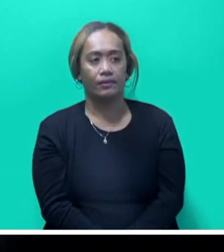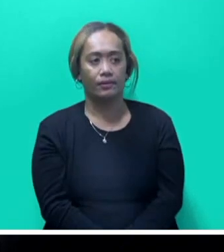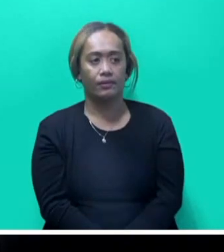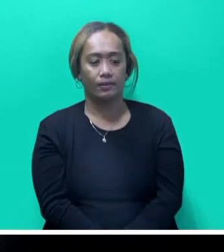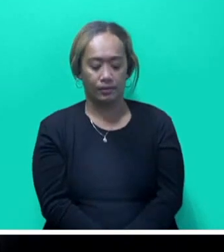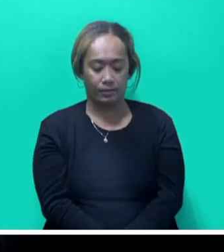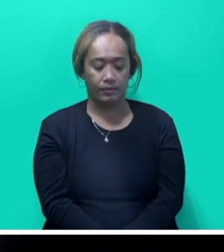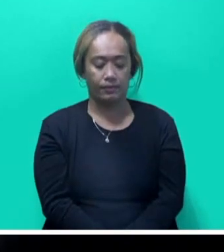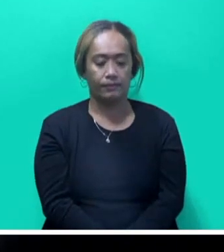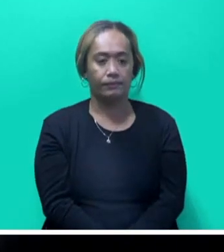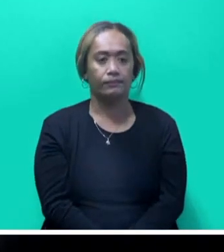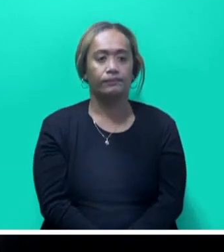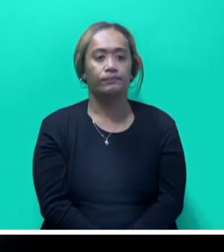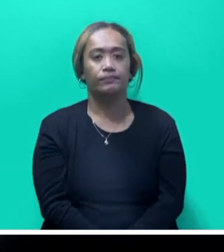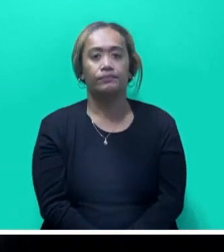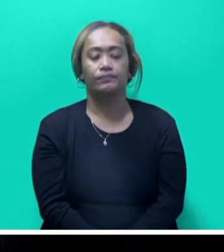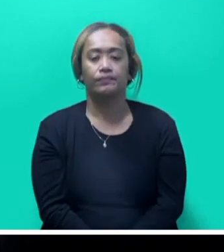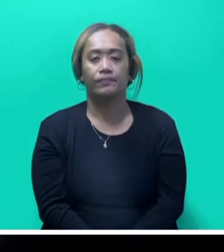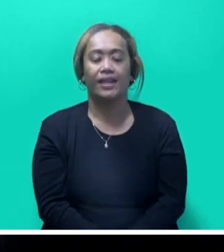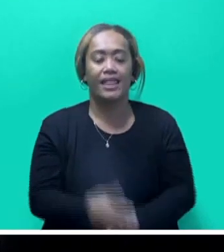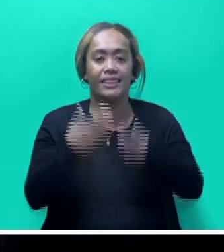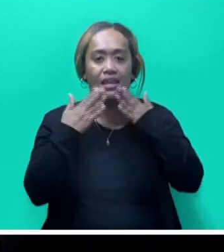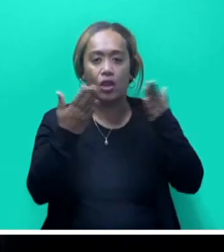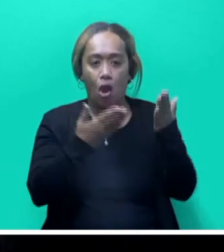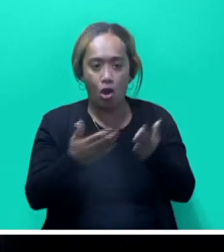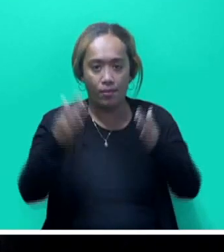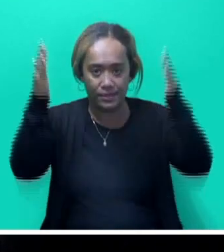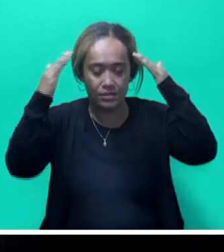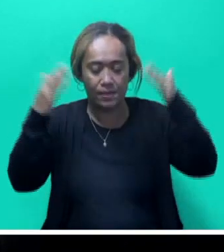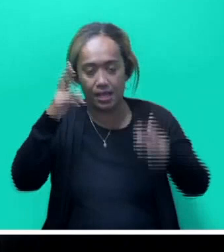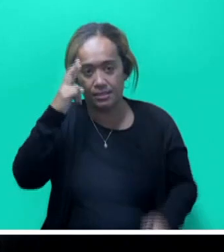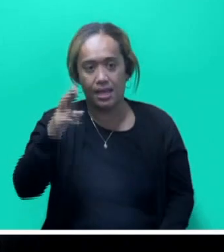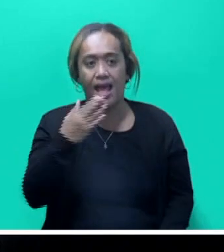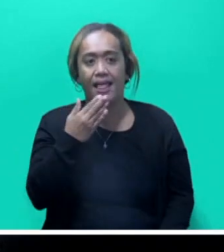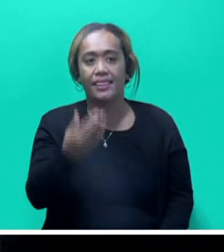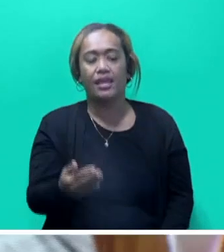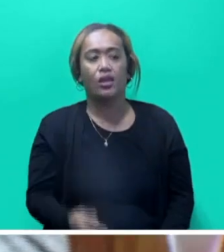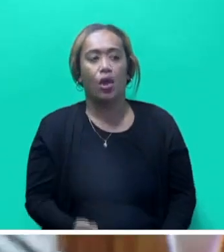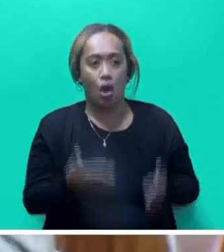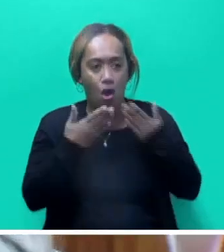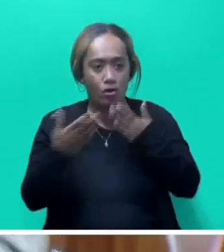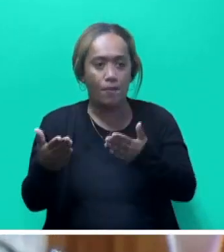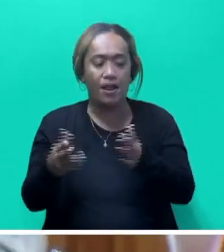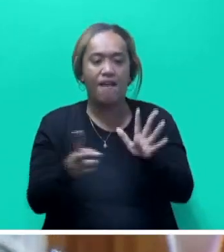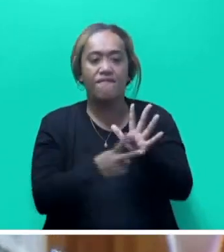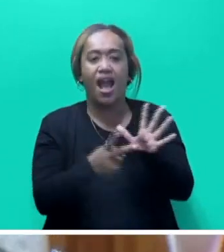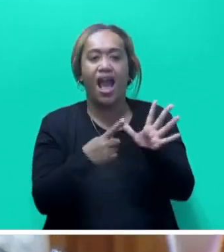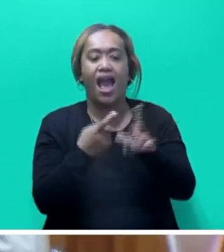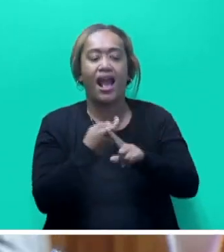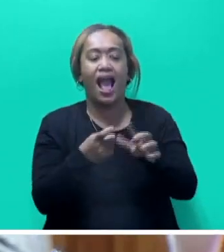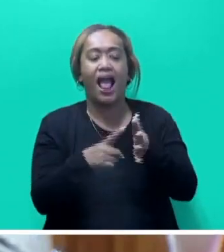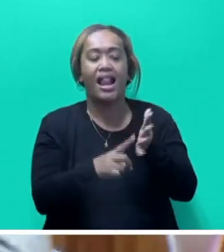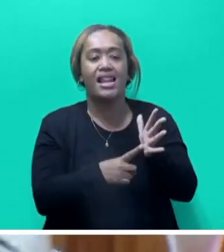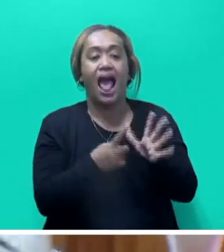Thank you, Honourable Mr. Speaker, sir. I thank the Honourable Bokalambure for your question.